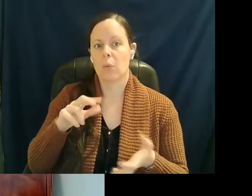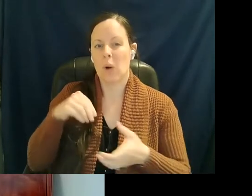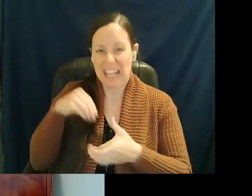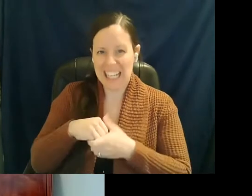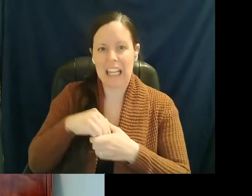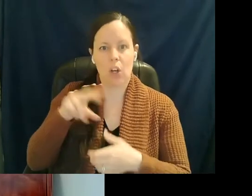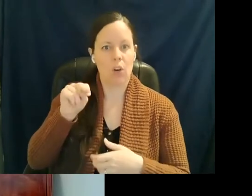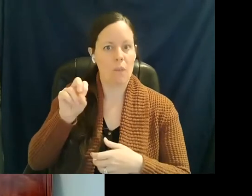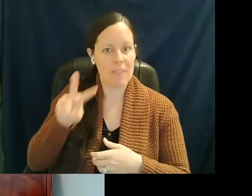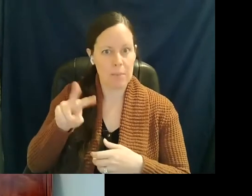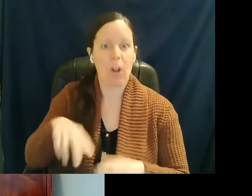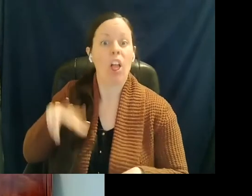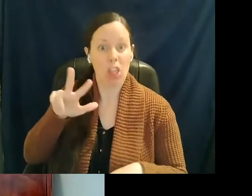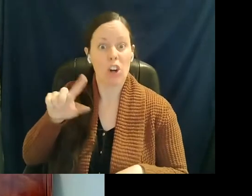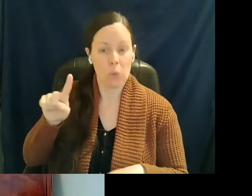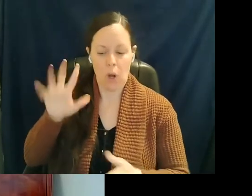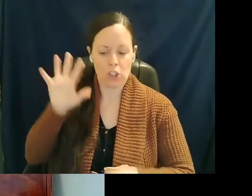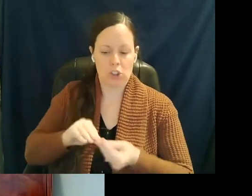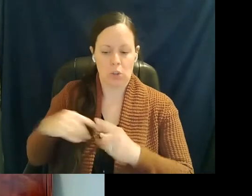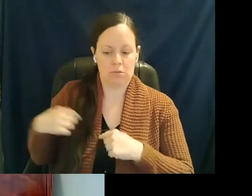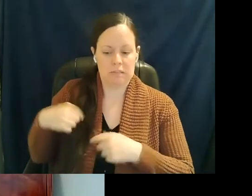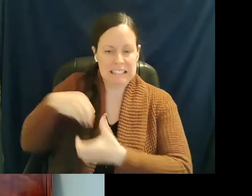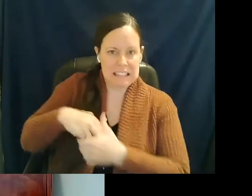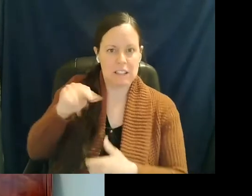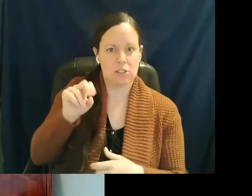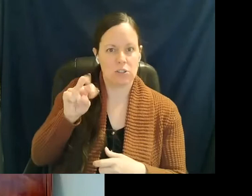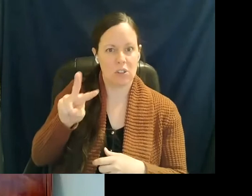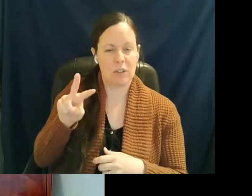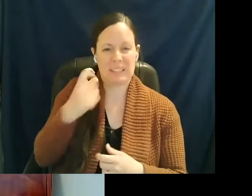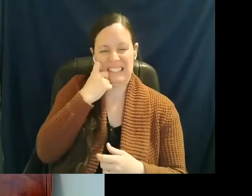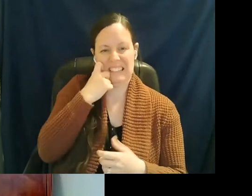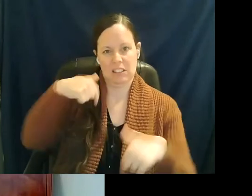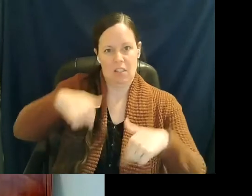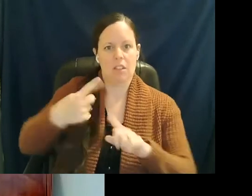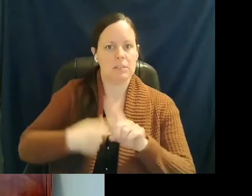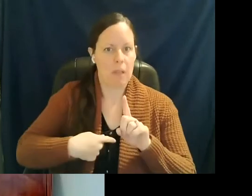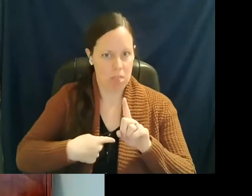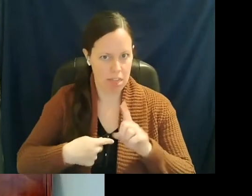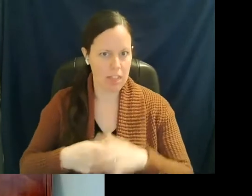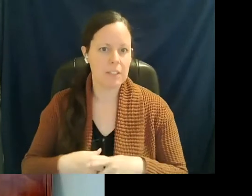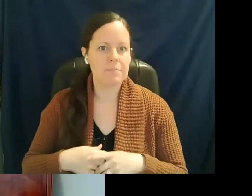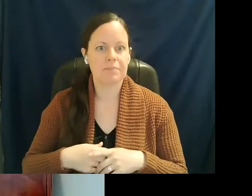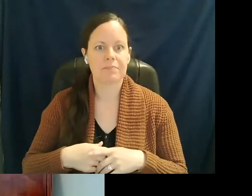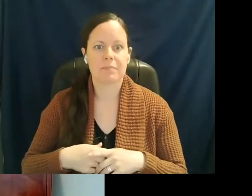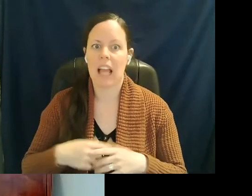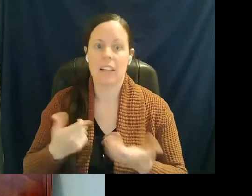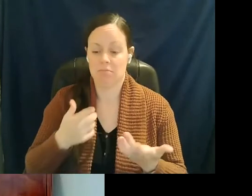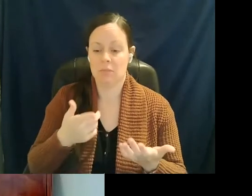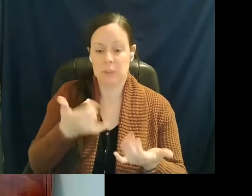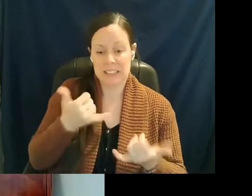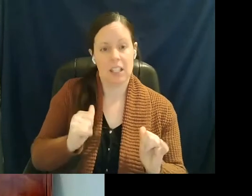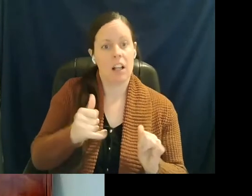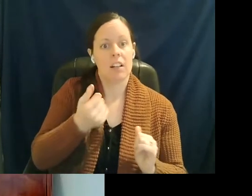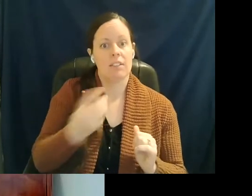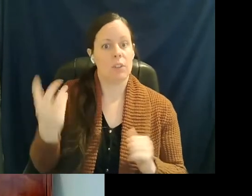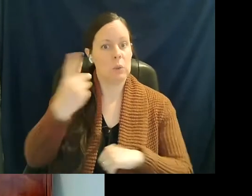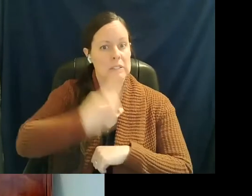half of the COVID positive patients that we transported, we just transported in this month and the month's not even over yet. So I'm sure there'll be a few